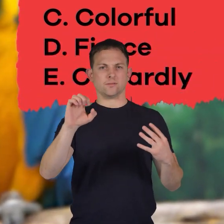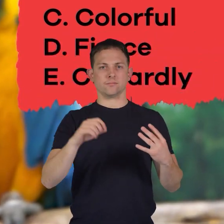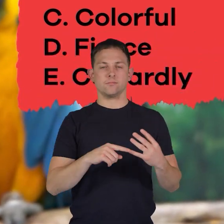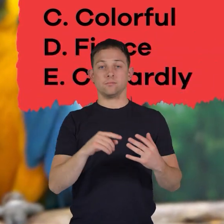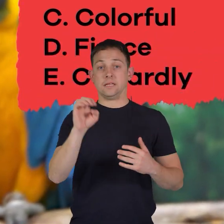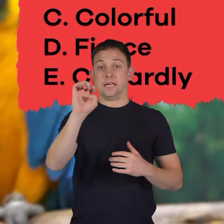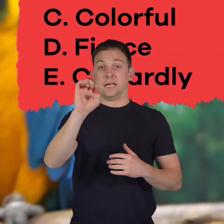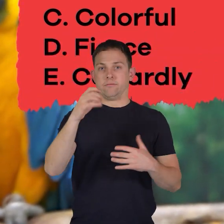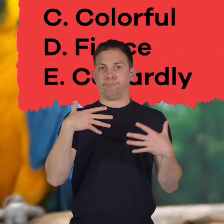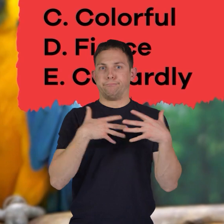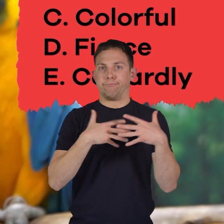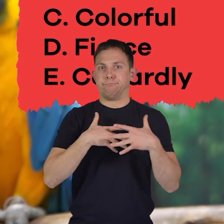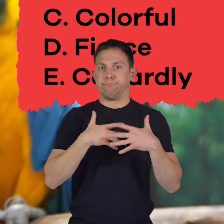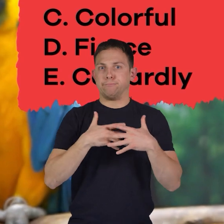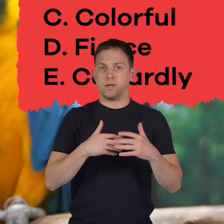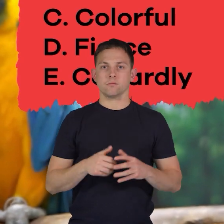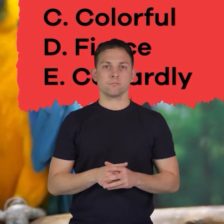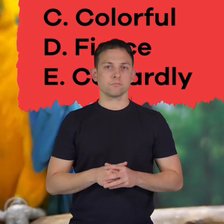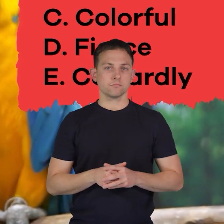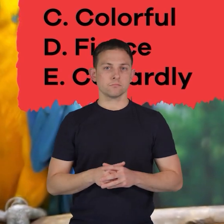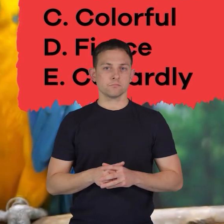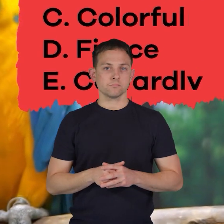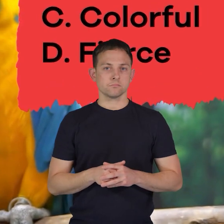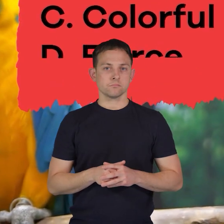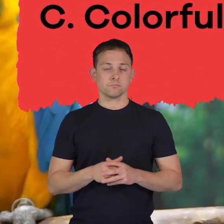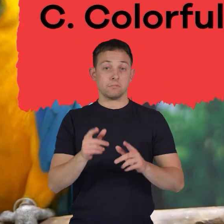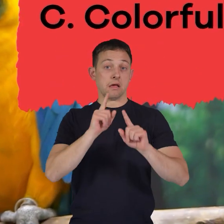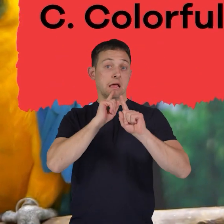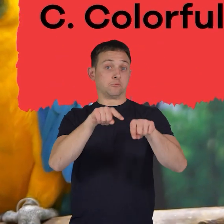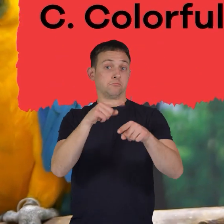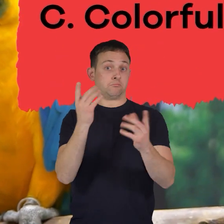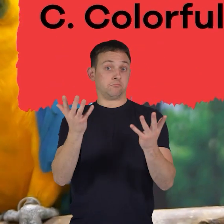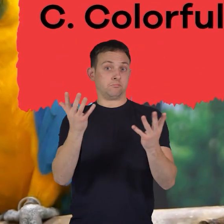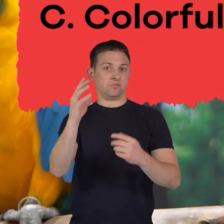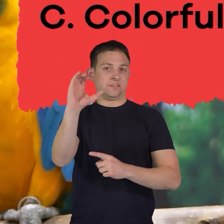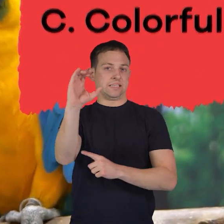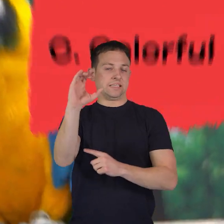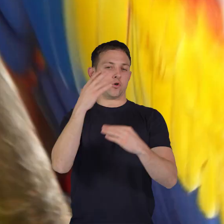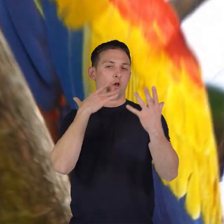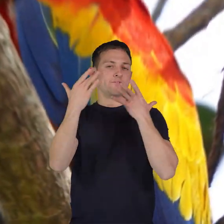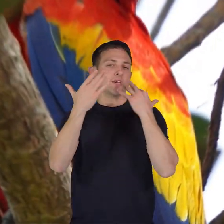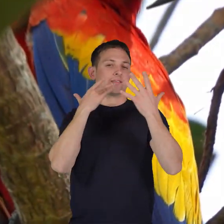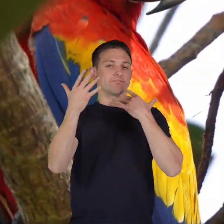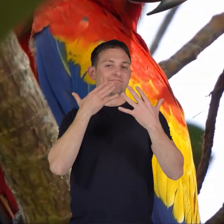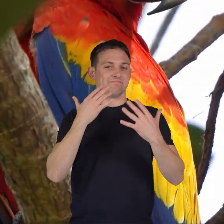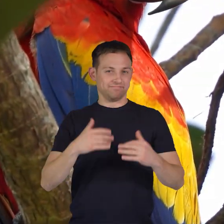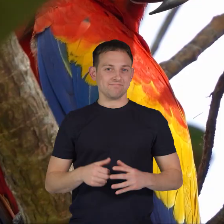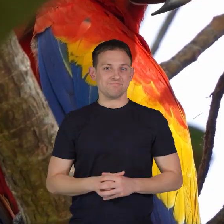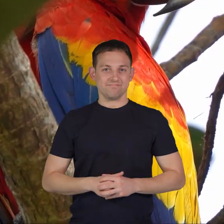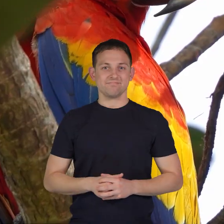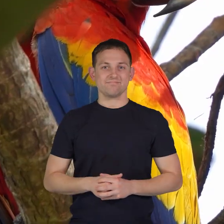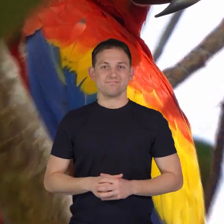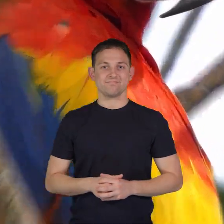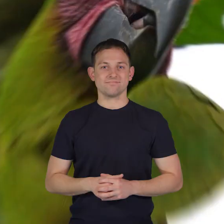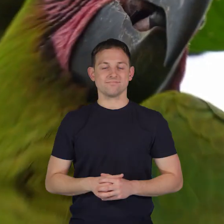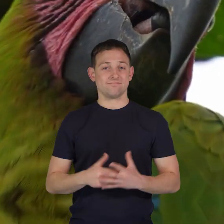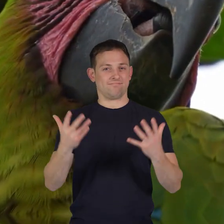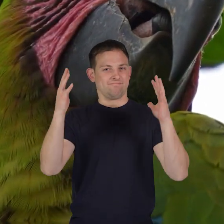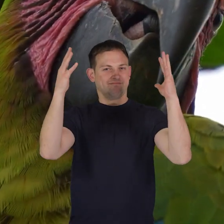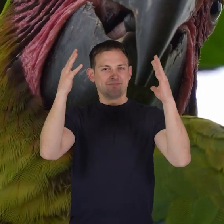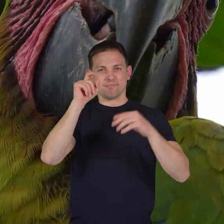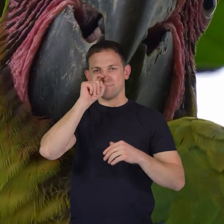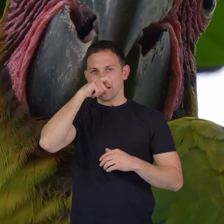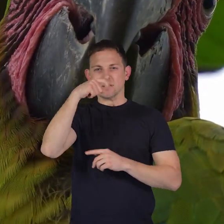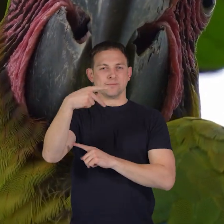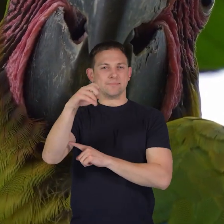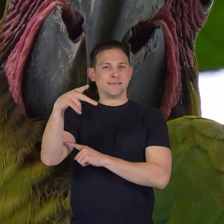Cowardly. The correct answer is C. Colorful. Well done, parrot peeps. If